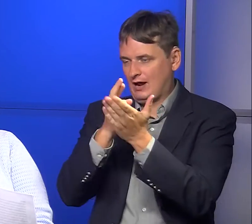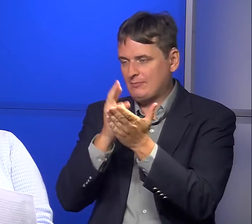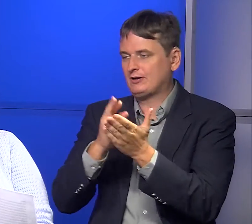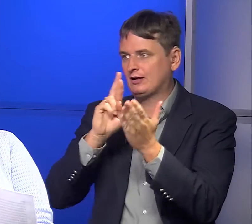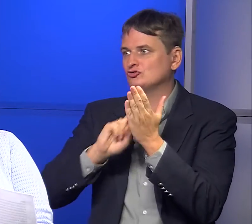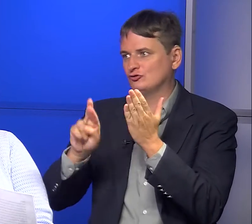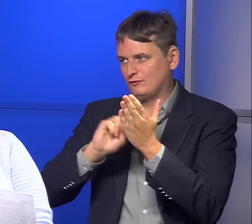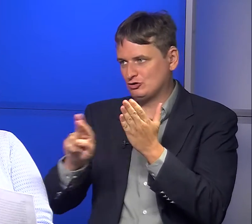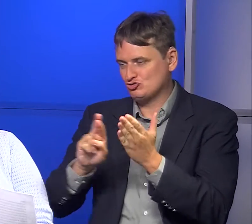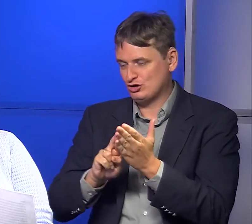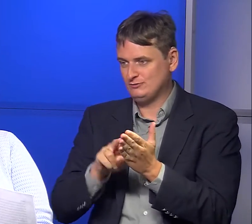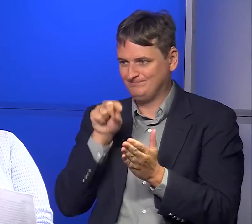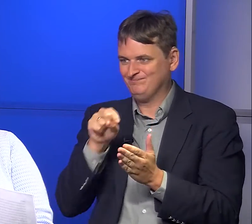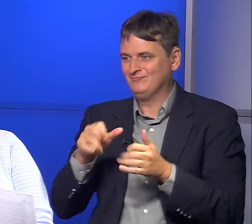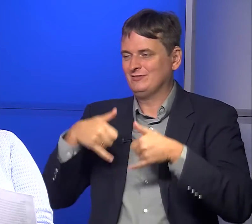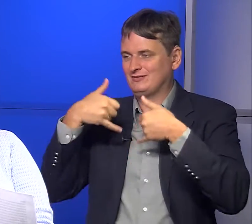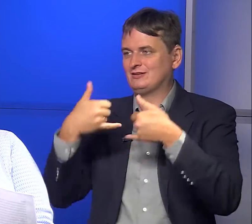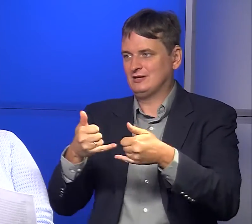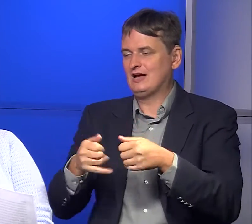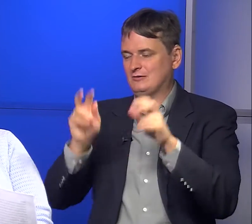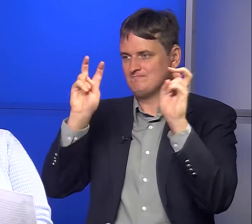and Rehabilitation Research.